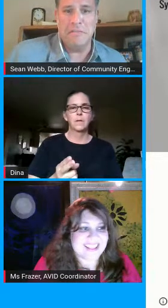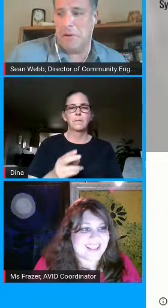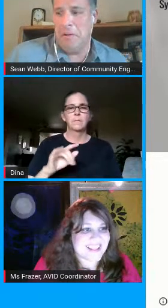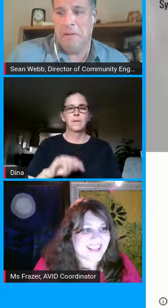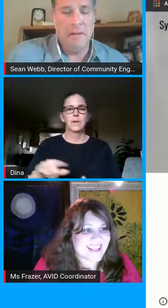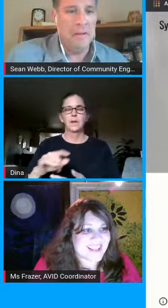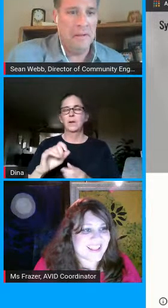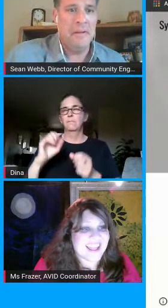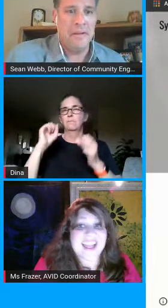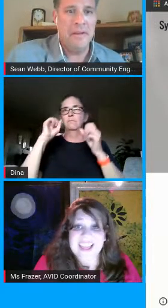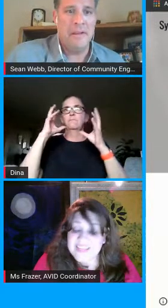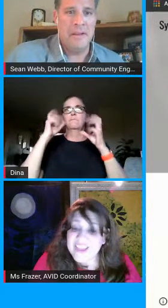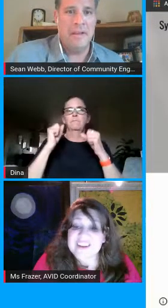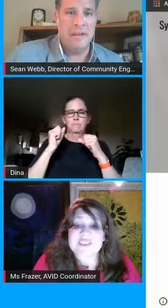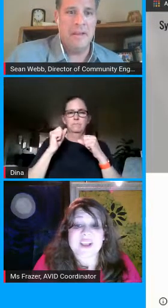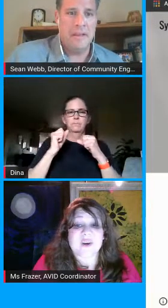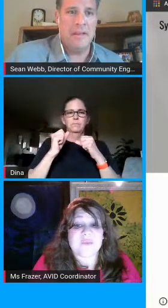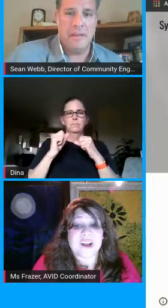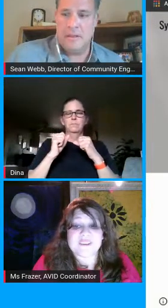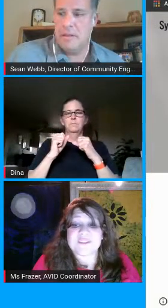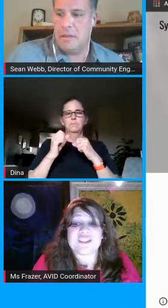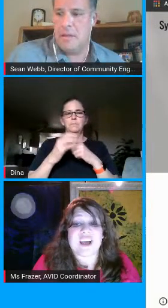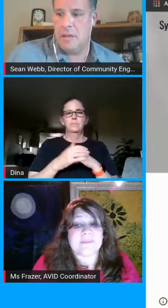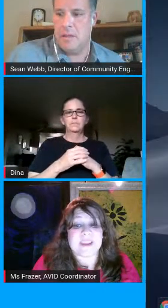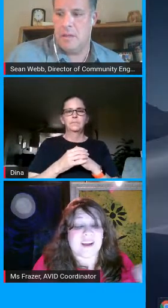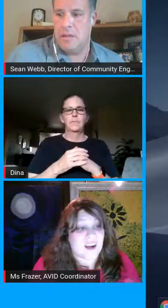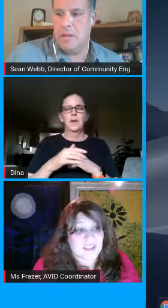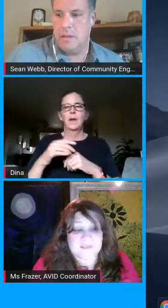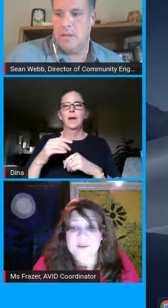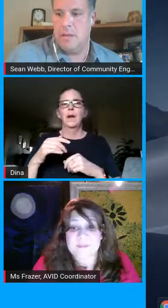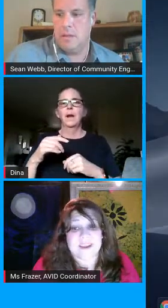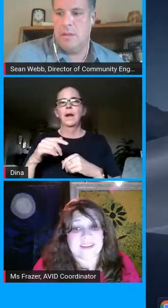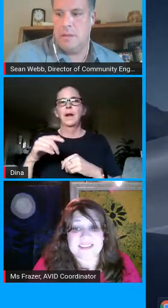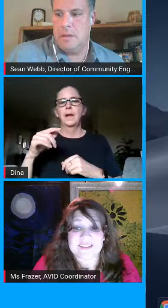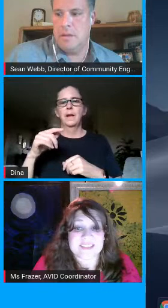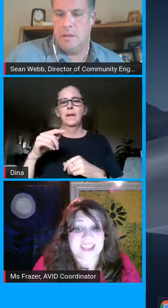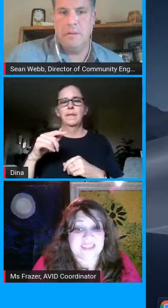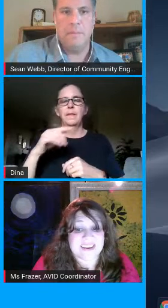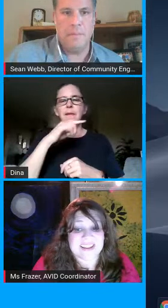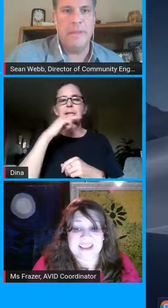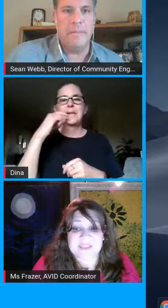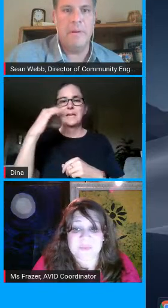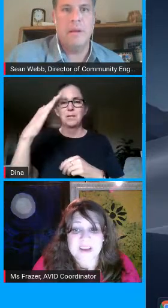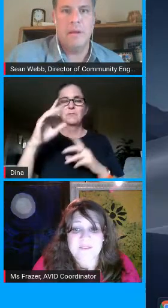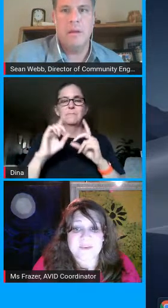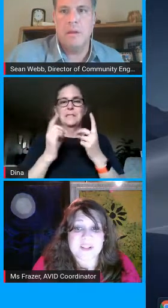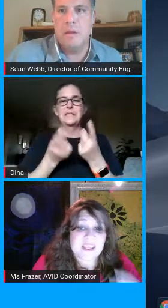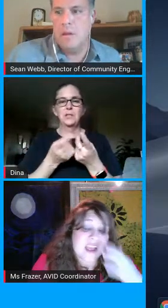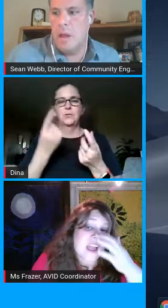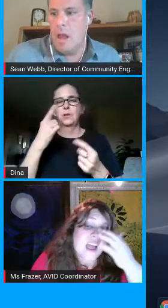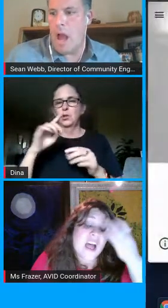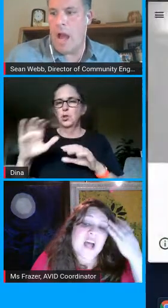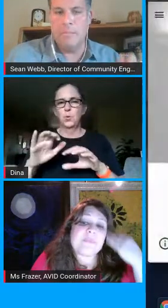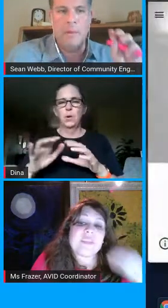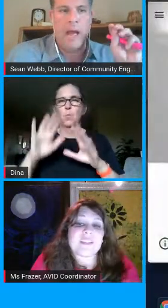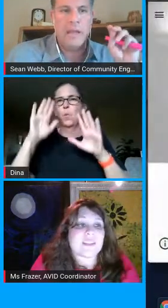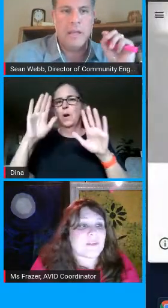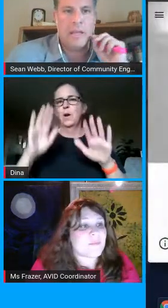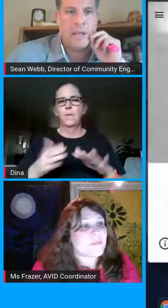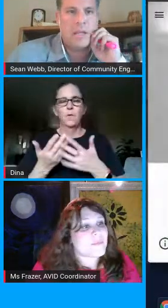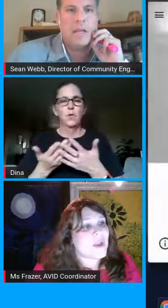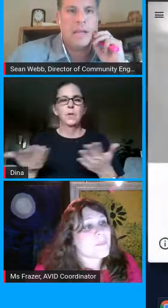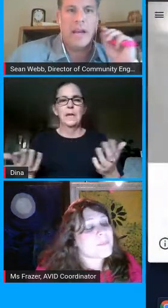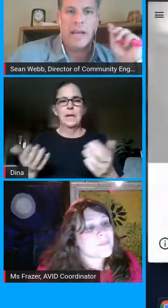amazing stuff here they're doing a wonderful job putting all the four parents stuff together it is wonderful um